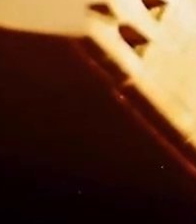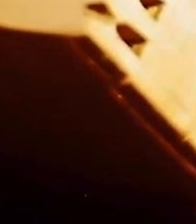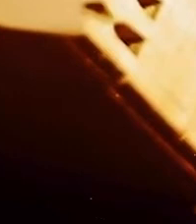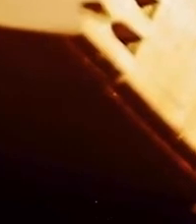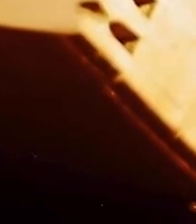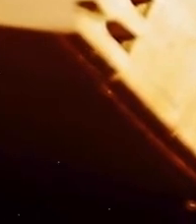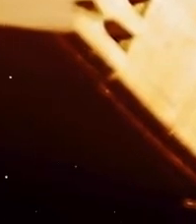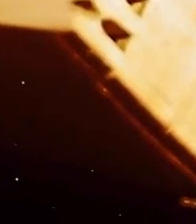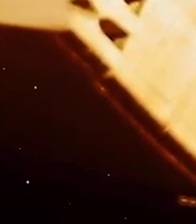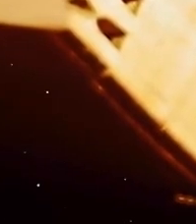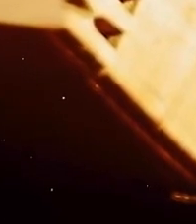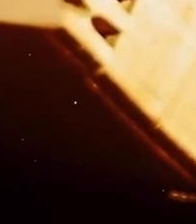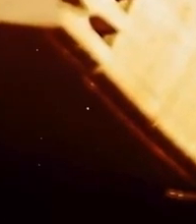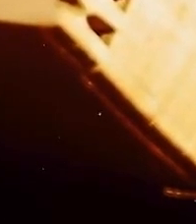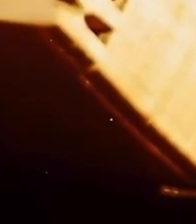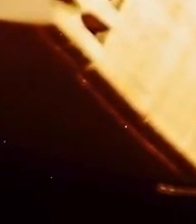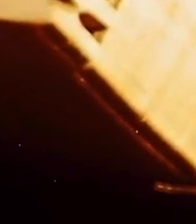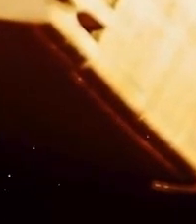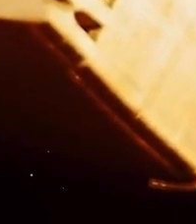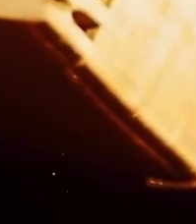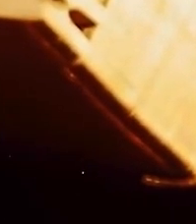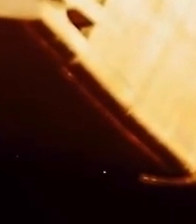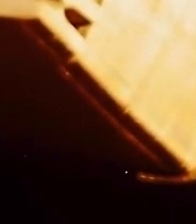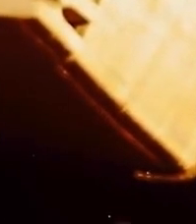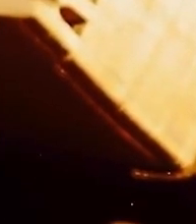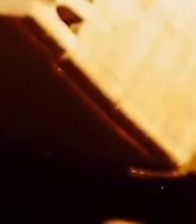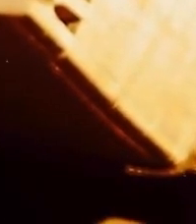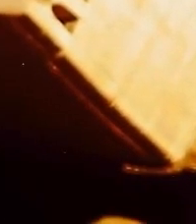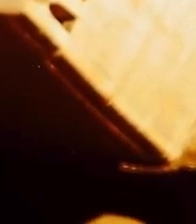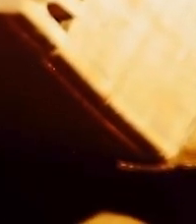Seeking to His church